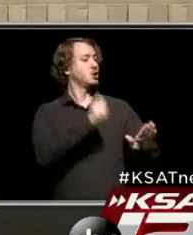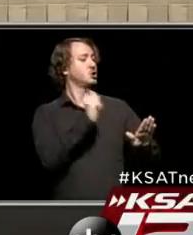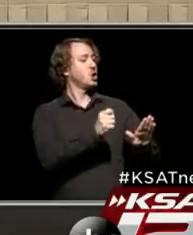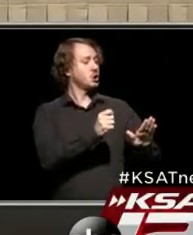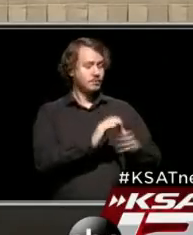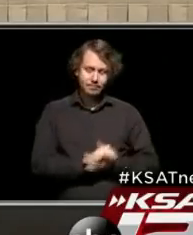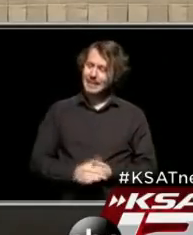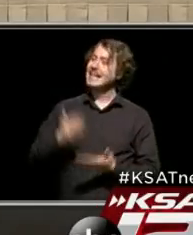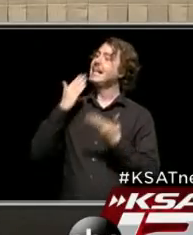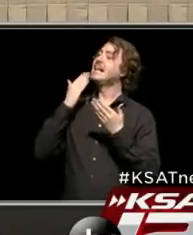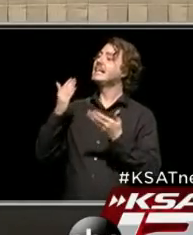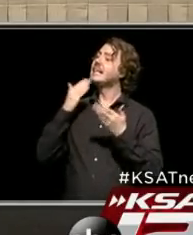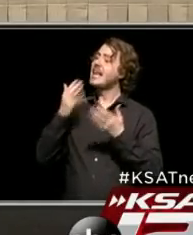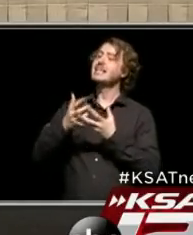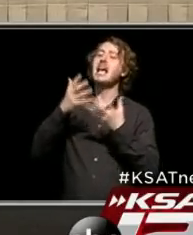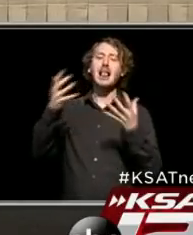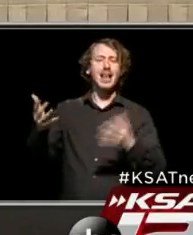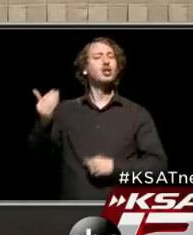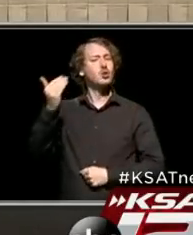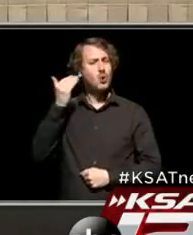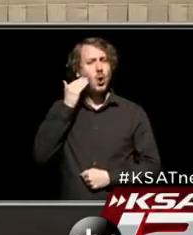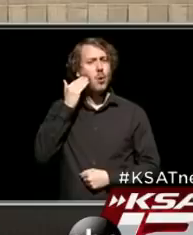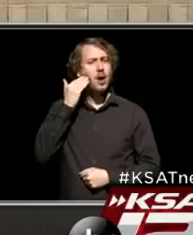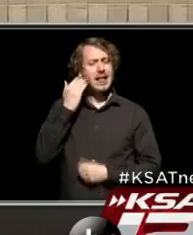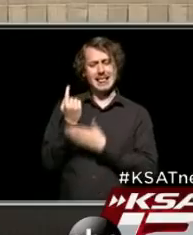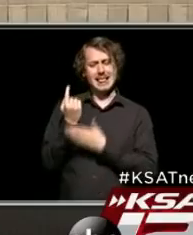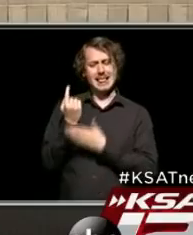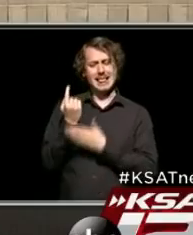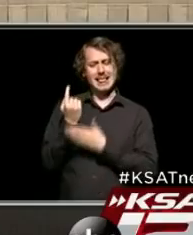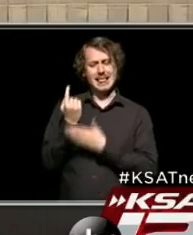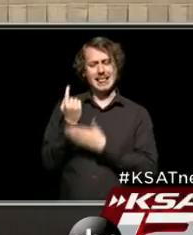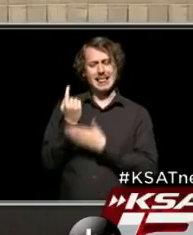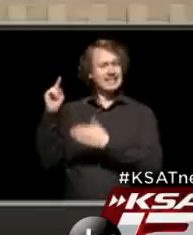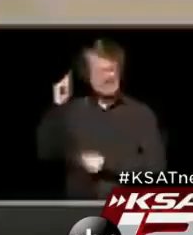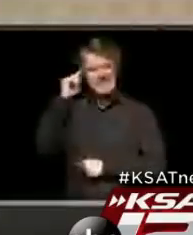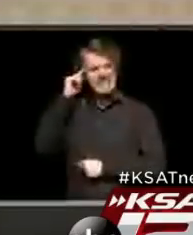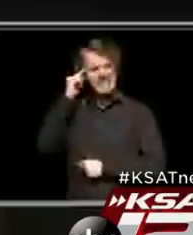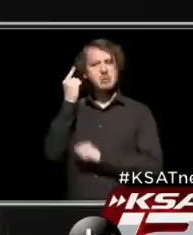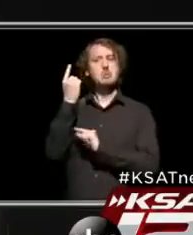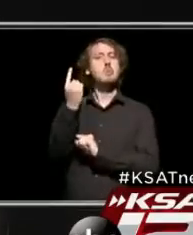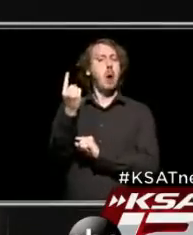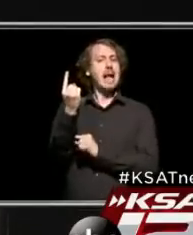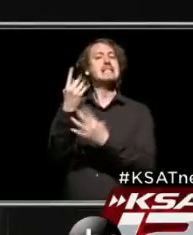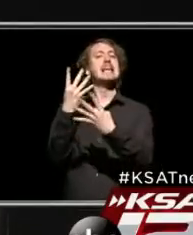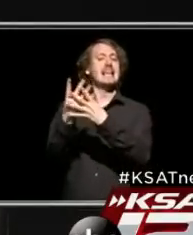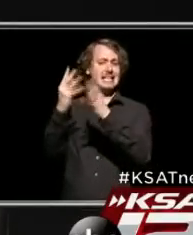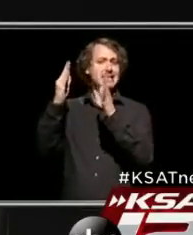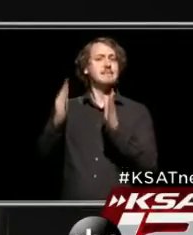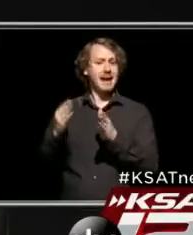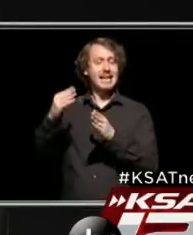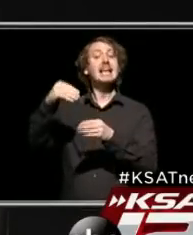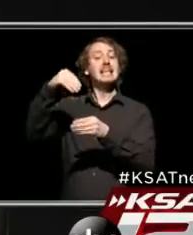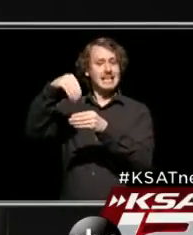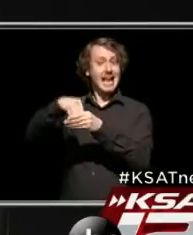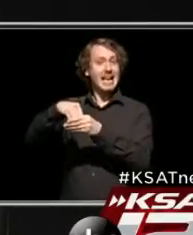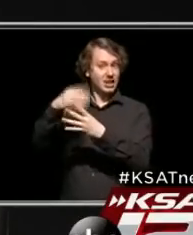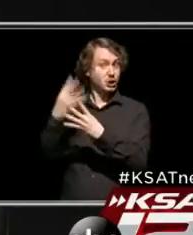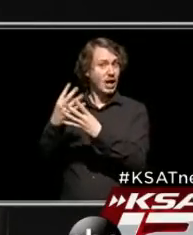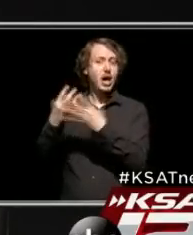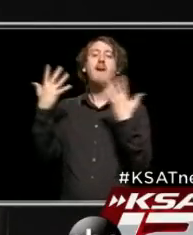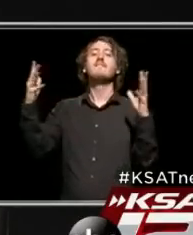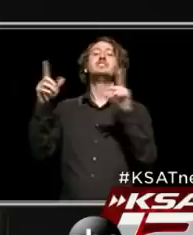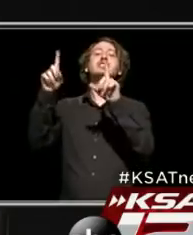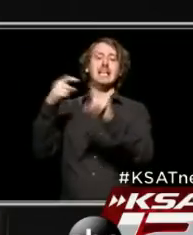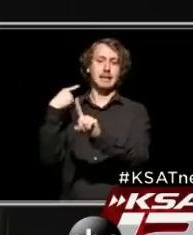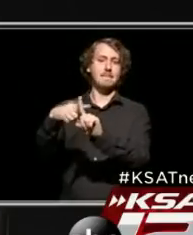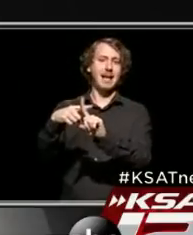Thanks a lot. You know, it was just, what, a week ago, I guess, that we just had one inmate test positive. We